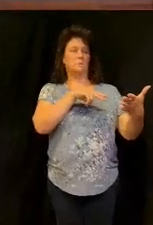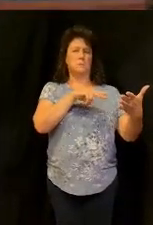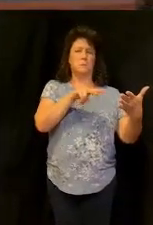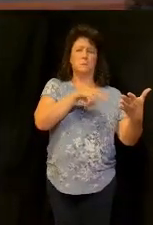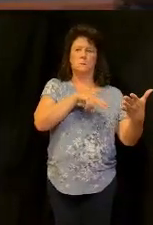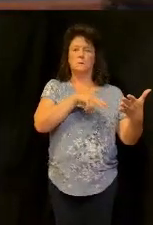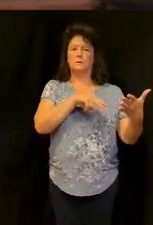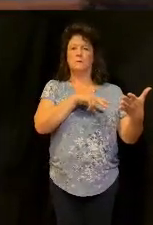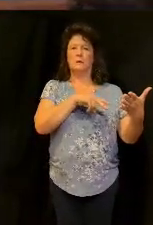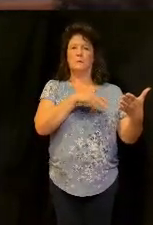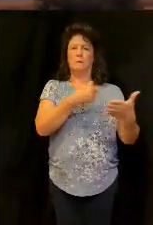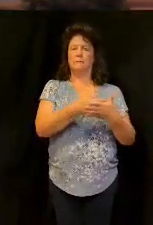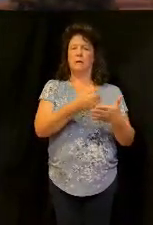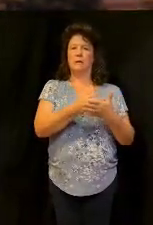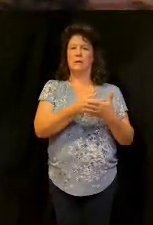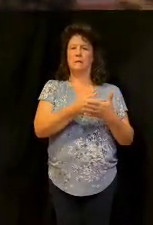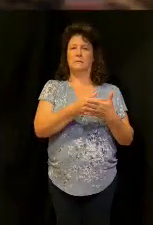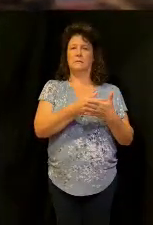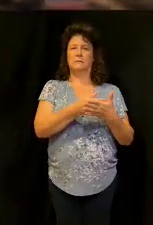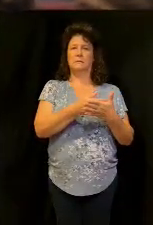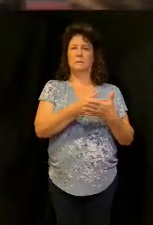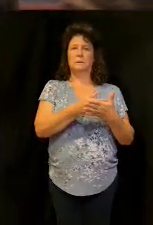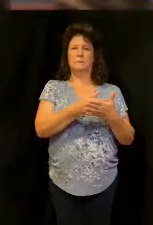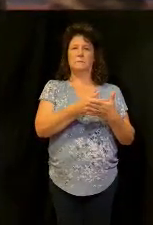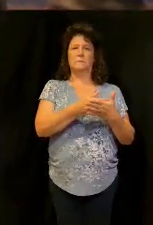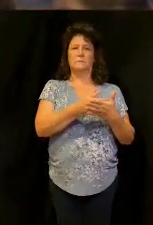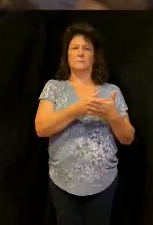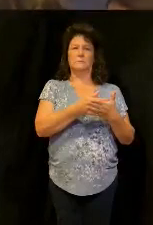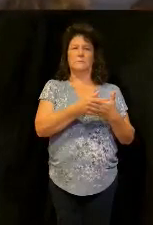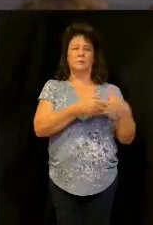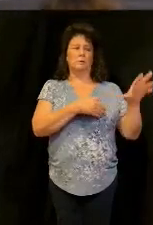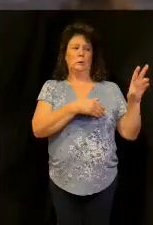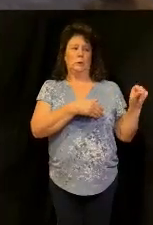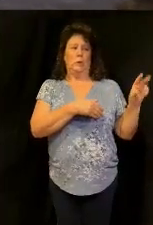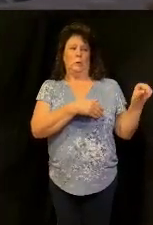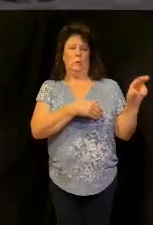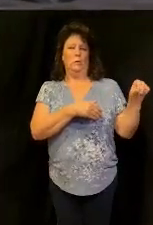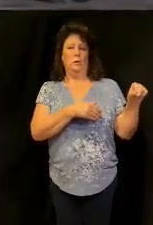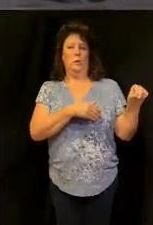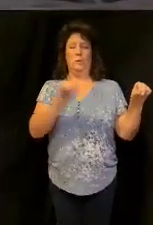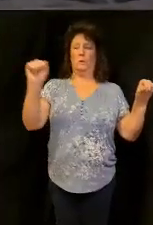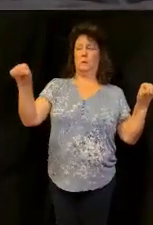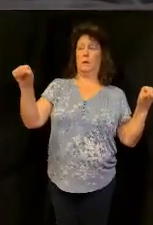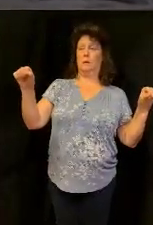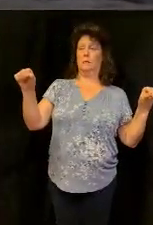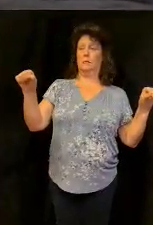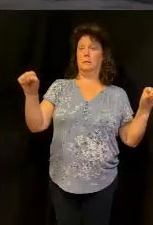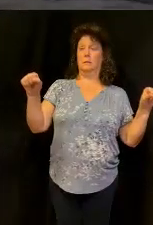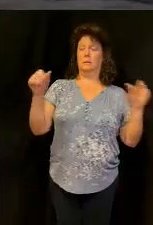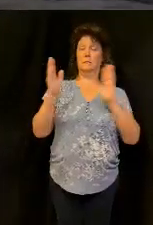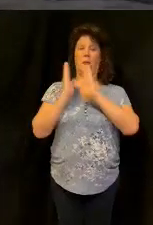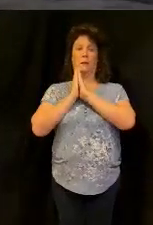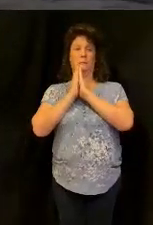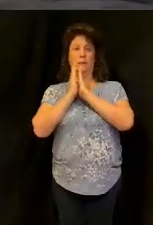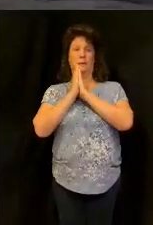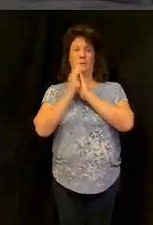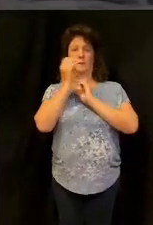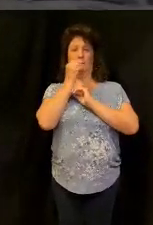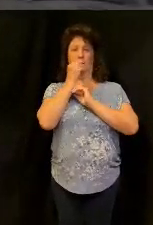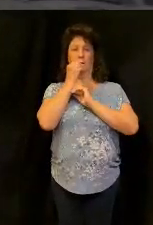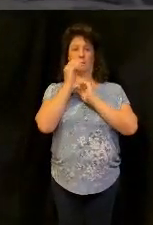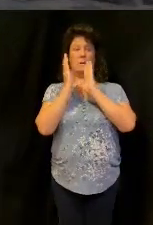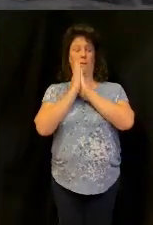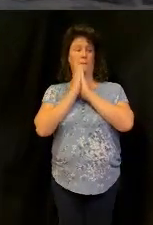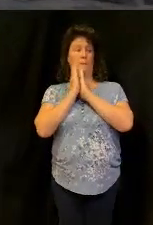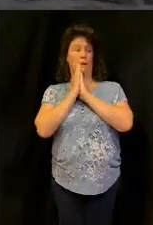square some things up say no to some stuff eat a bologna sandwich praise god invite